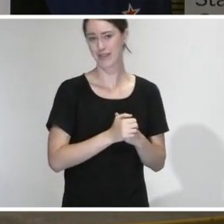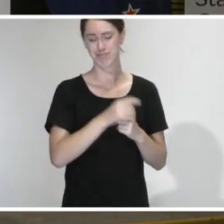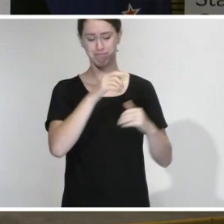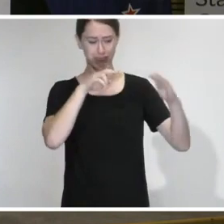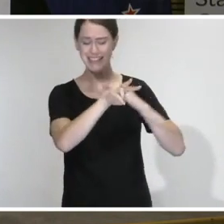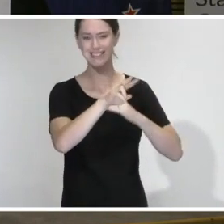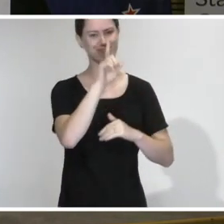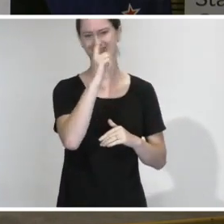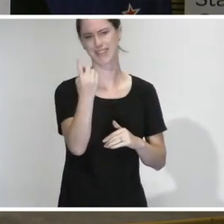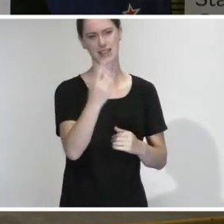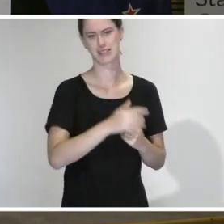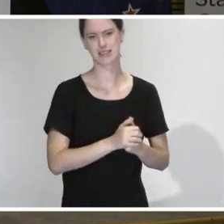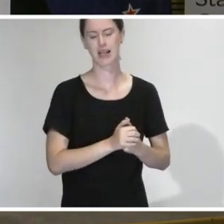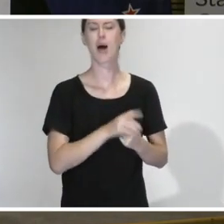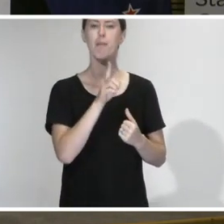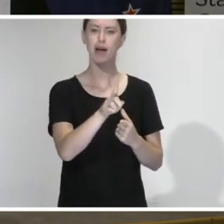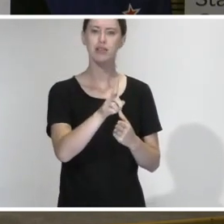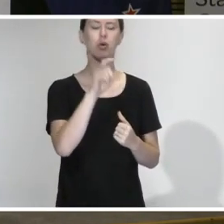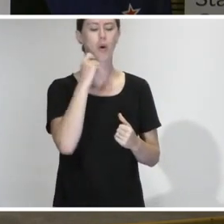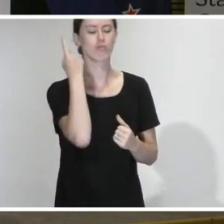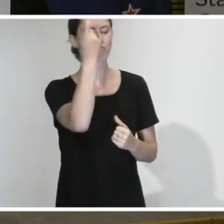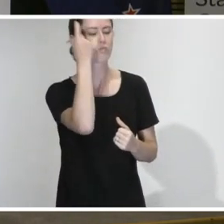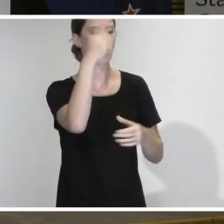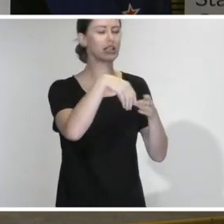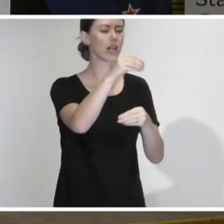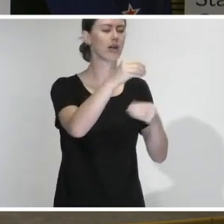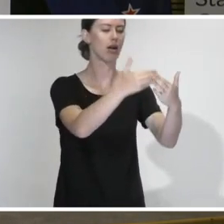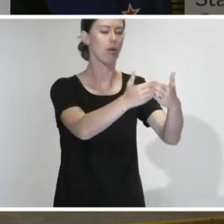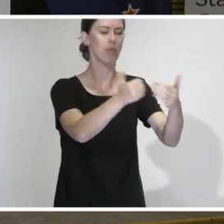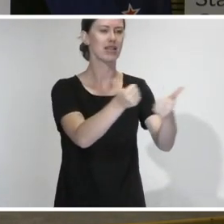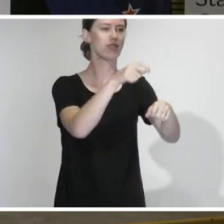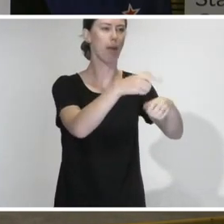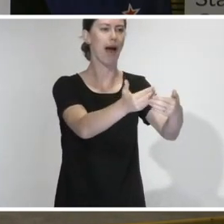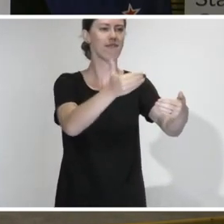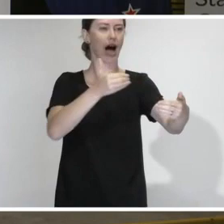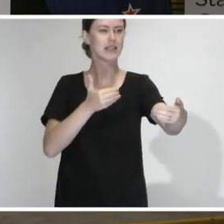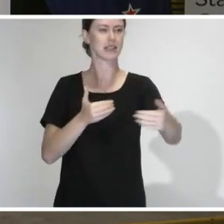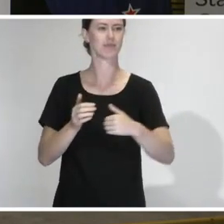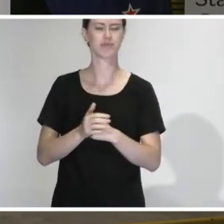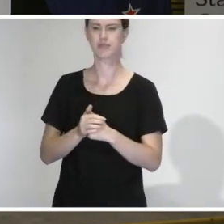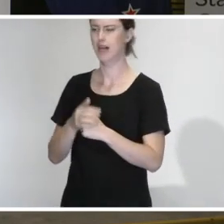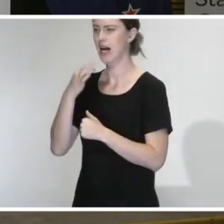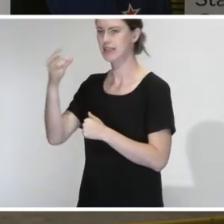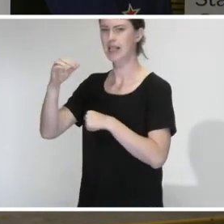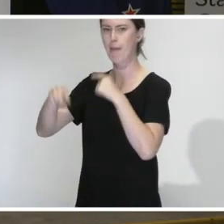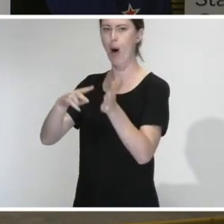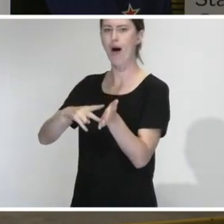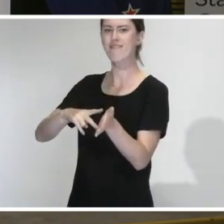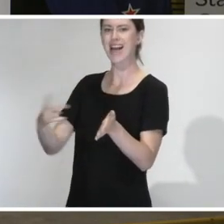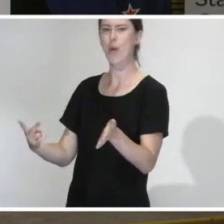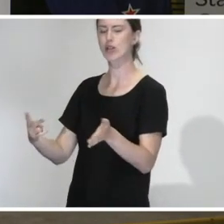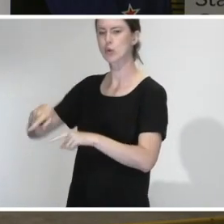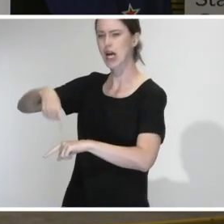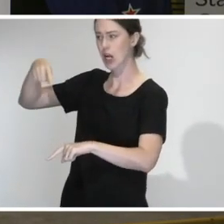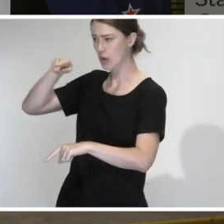to make sure, though, that we give plenty of consideration to that with a good lead time. Just with Vanuatu, how much more challenging